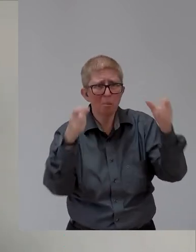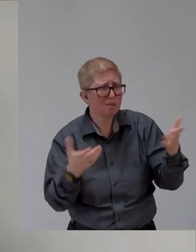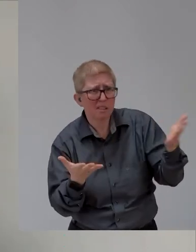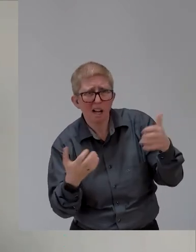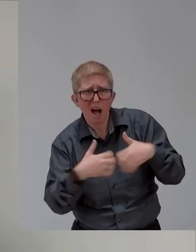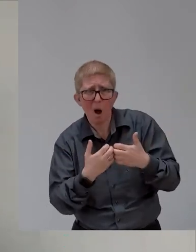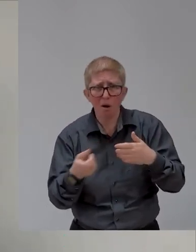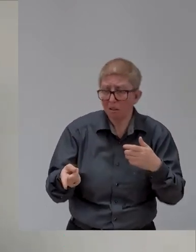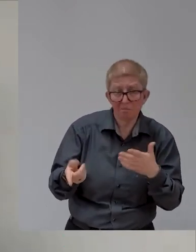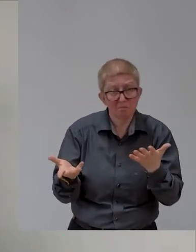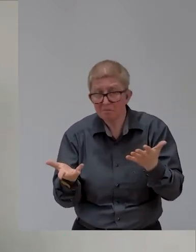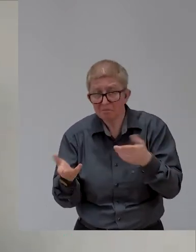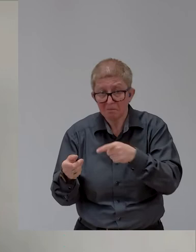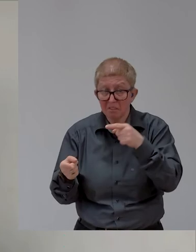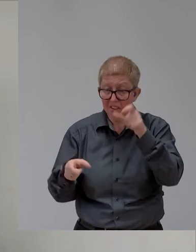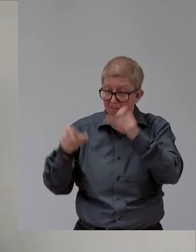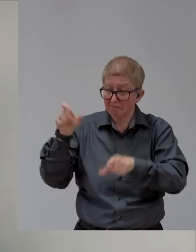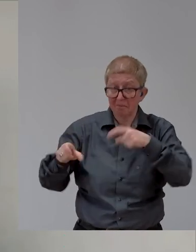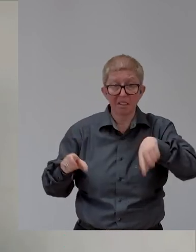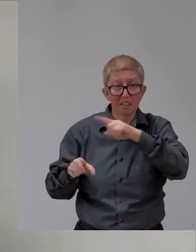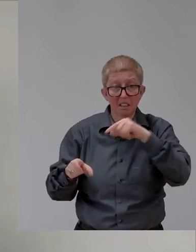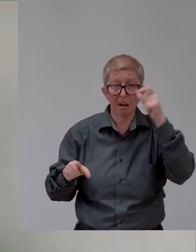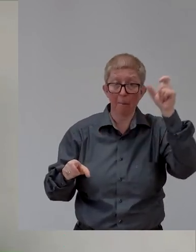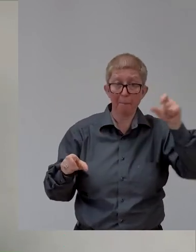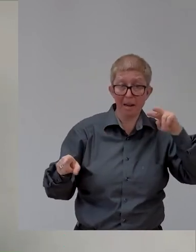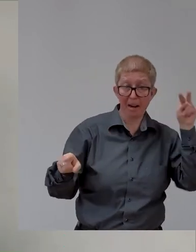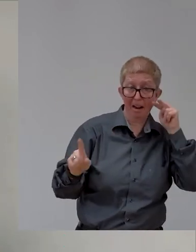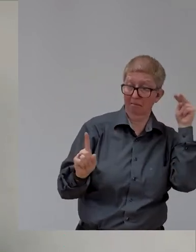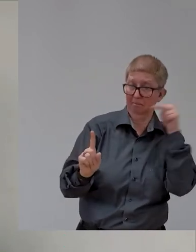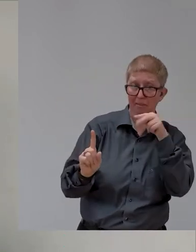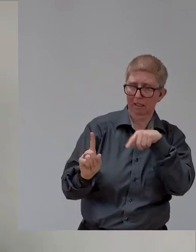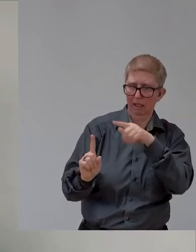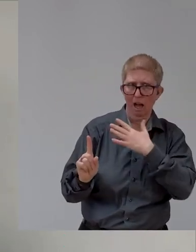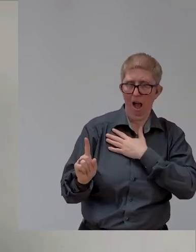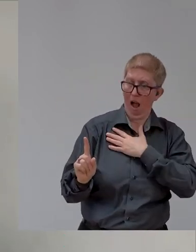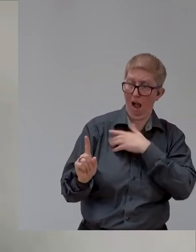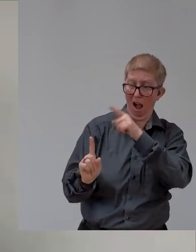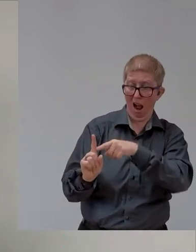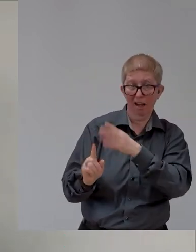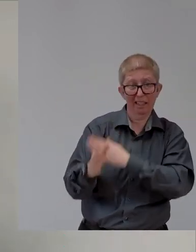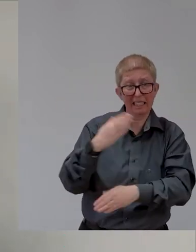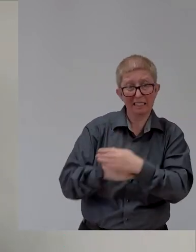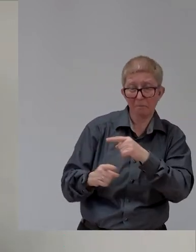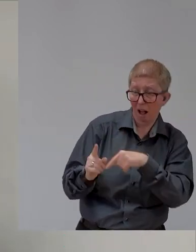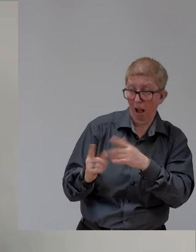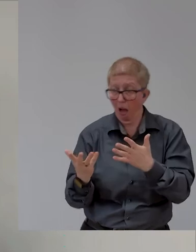did you see that fear come out or the uncomfortableness that could be the barrier for this?